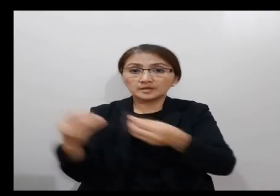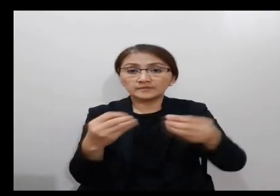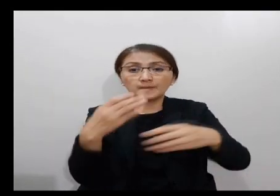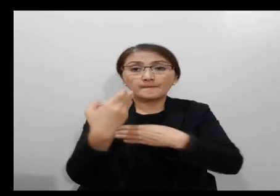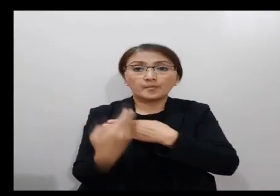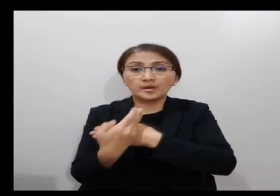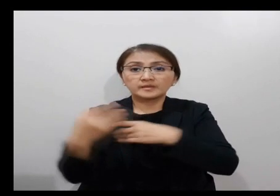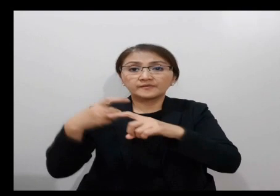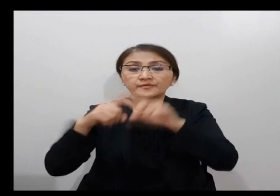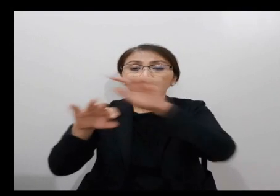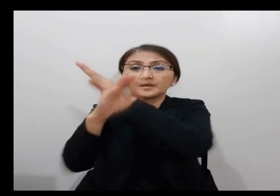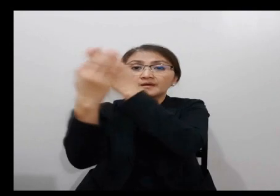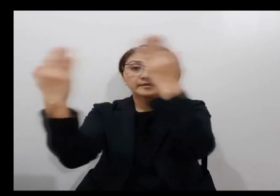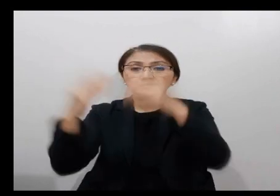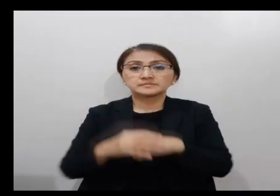from heaven.